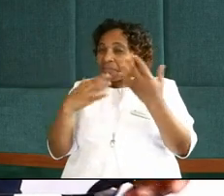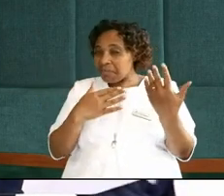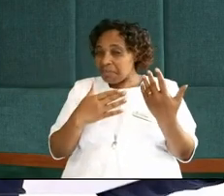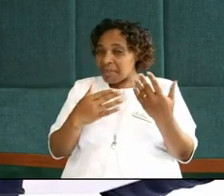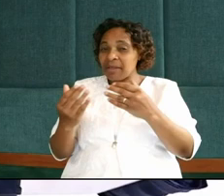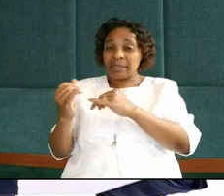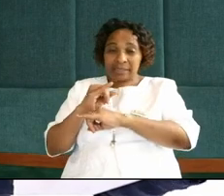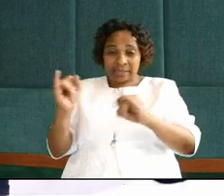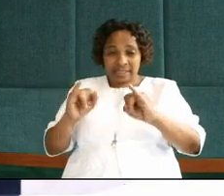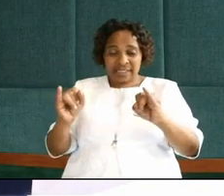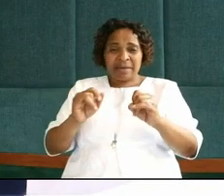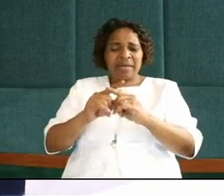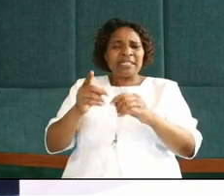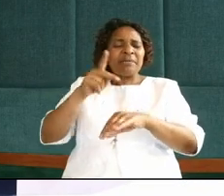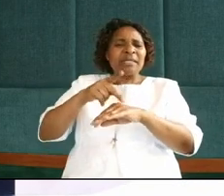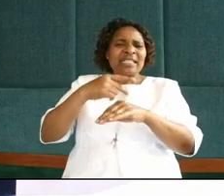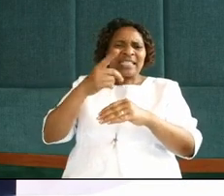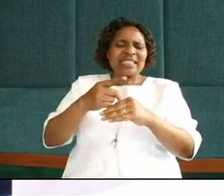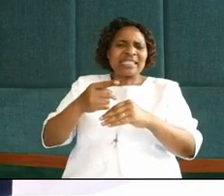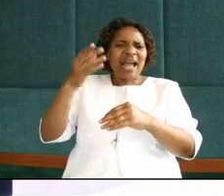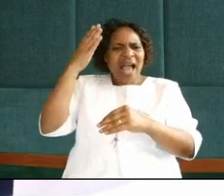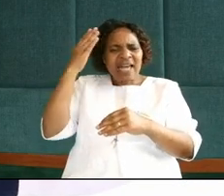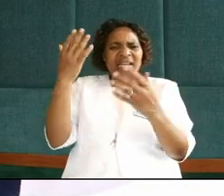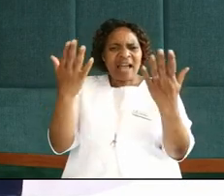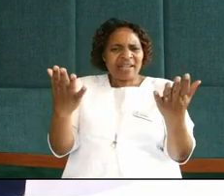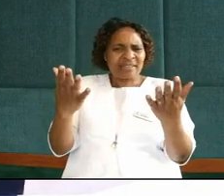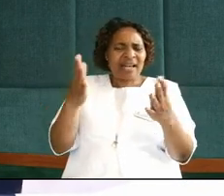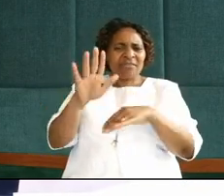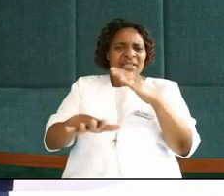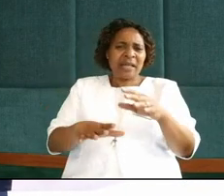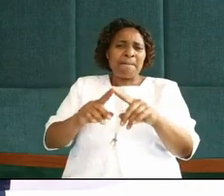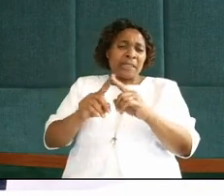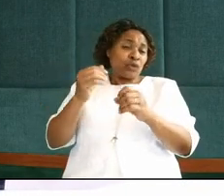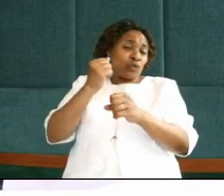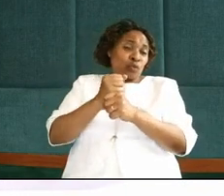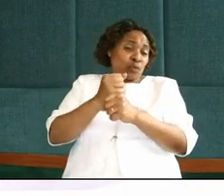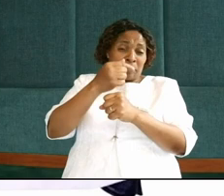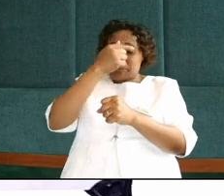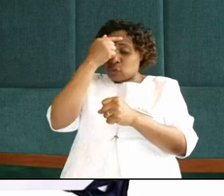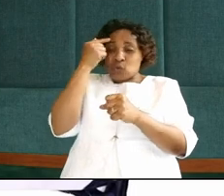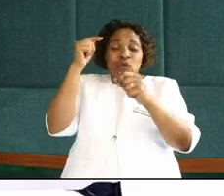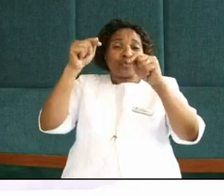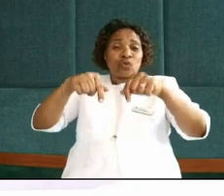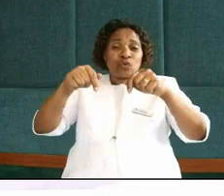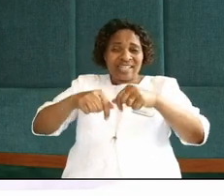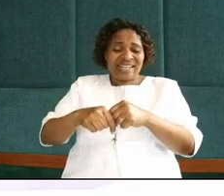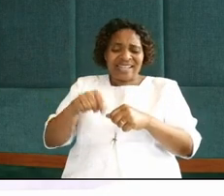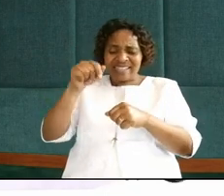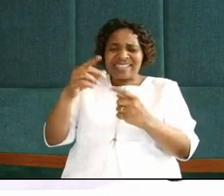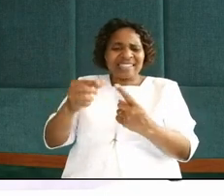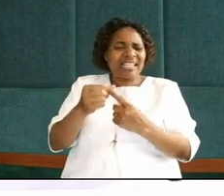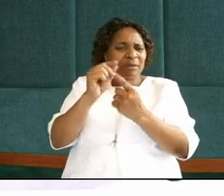so Peter, there is no need for me to wash you the hands, but let me just do this because today, this is a